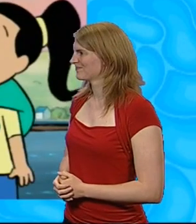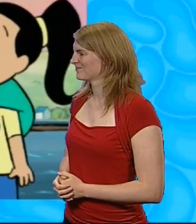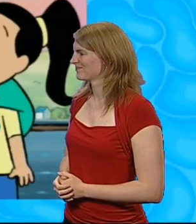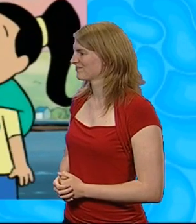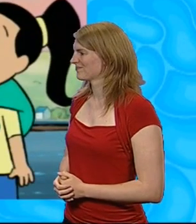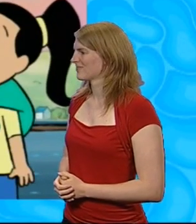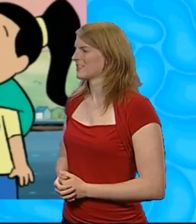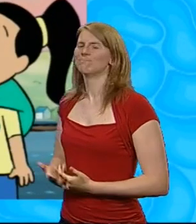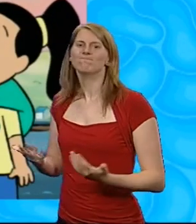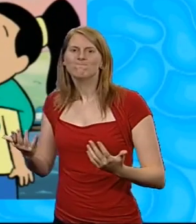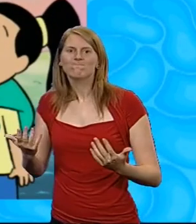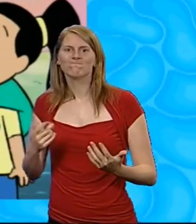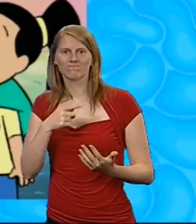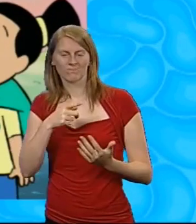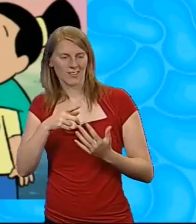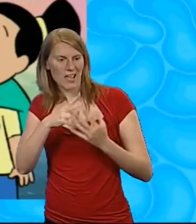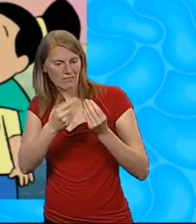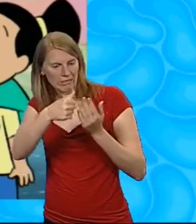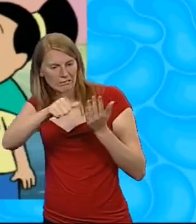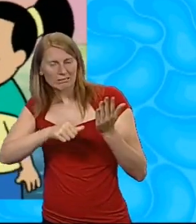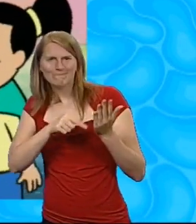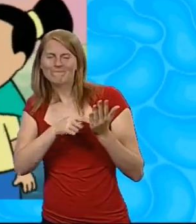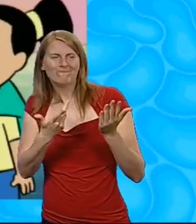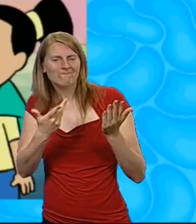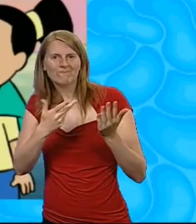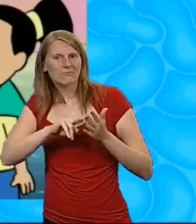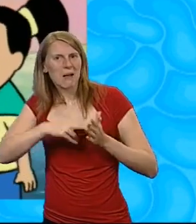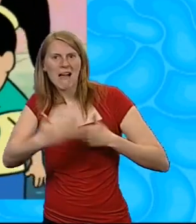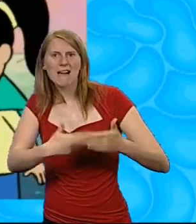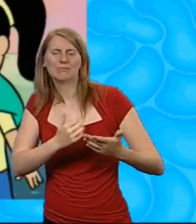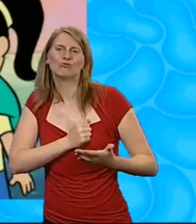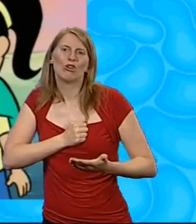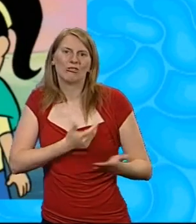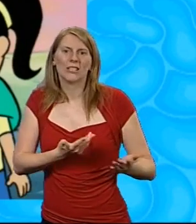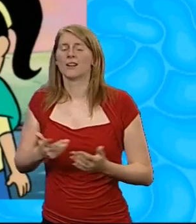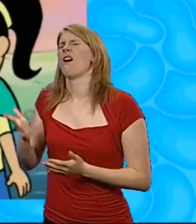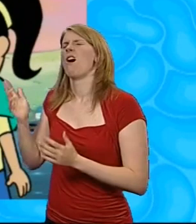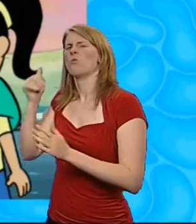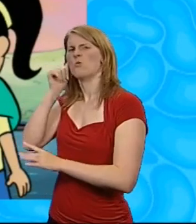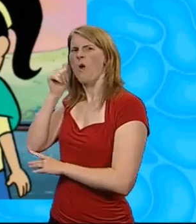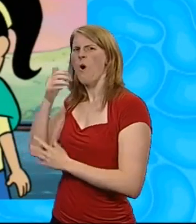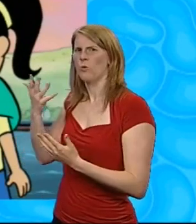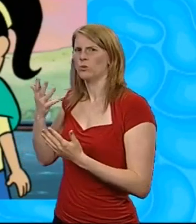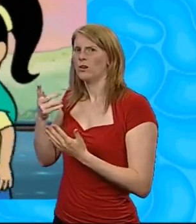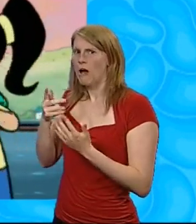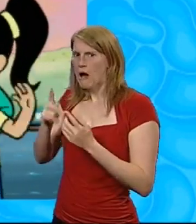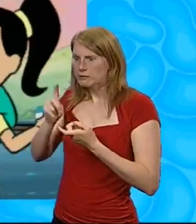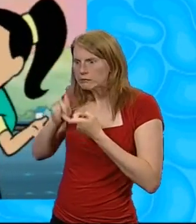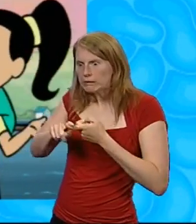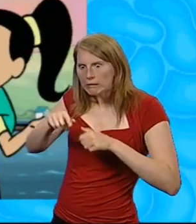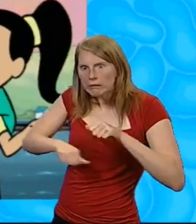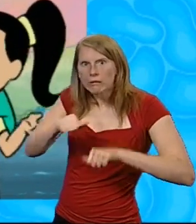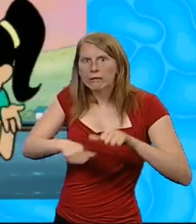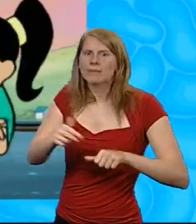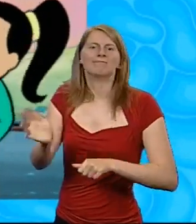I'm sorry you didn't get to do everything on your list, Jetta. You know, Emily, Elizabeth, you don't always have to stick to a plan. Sometimes